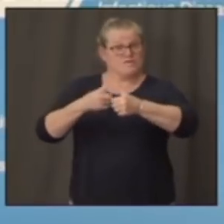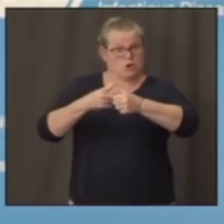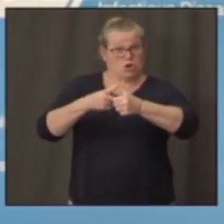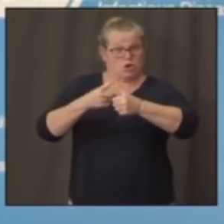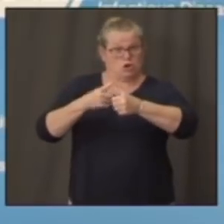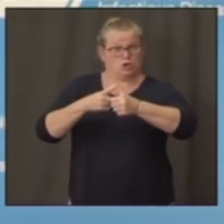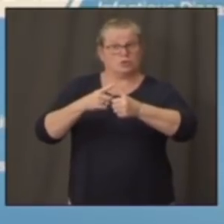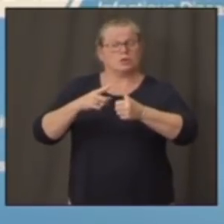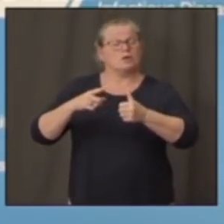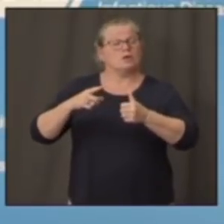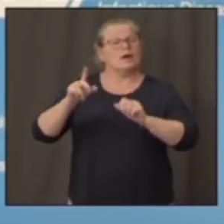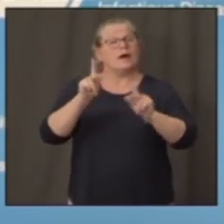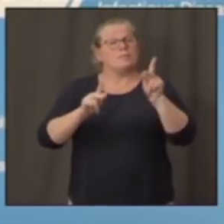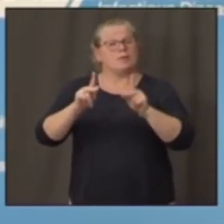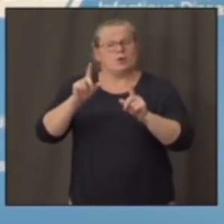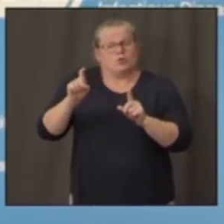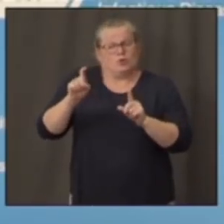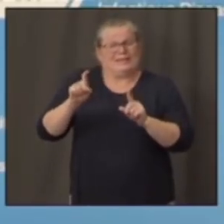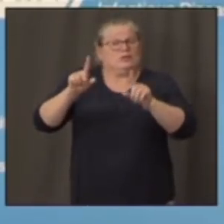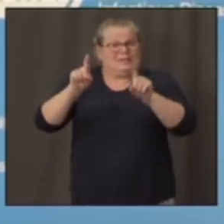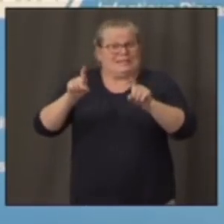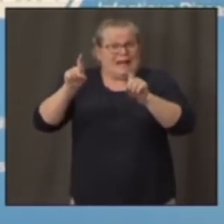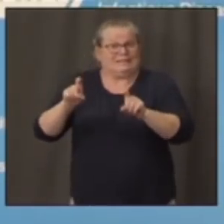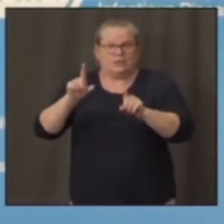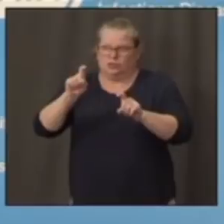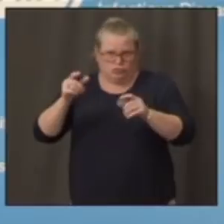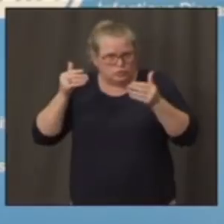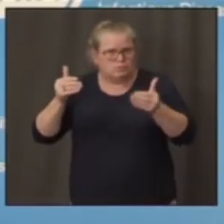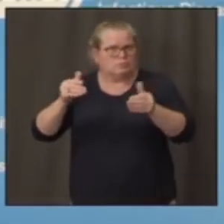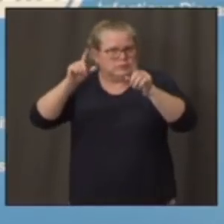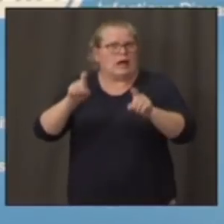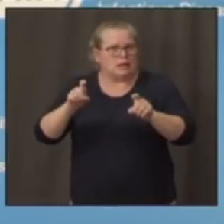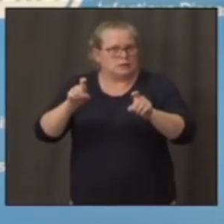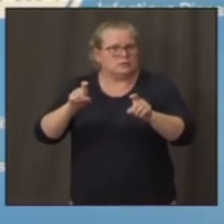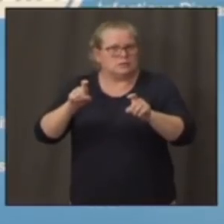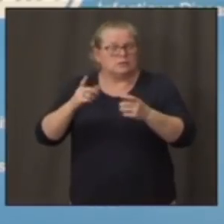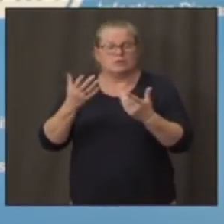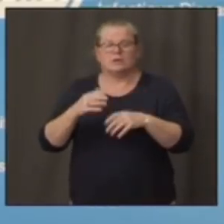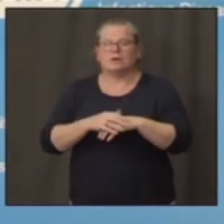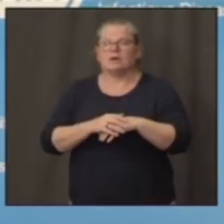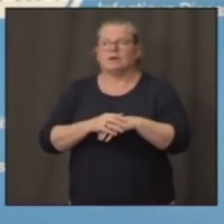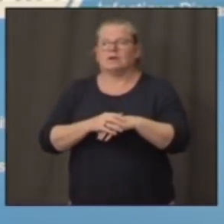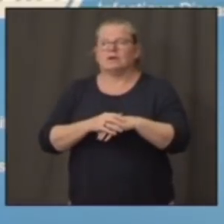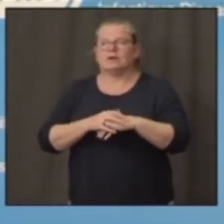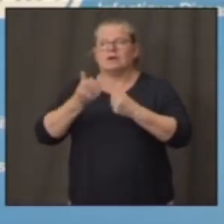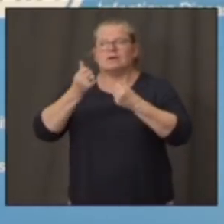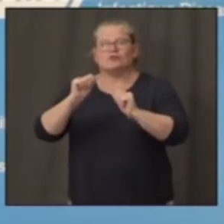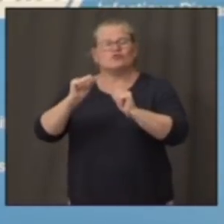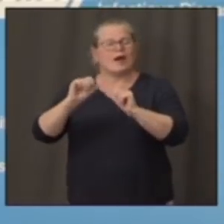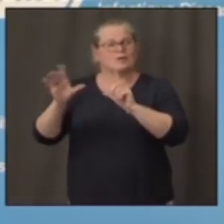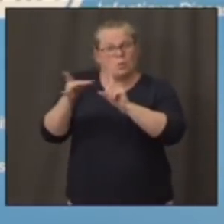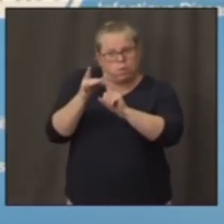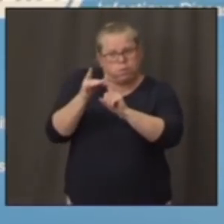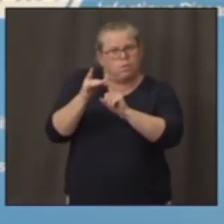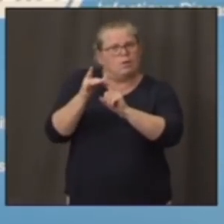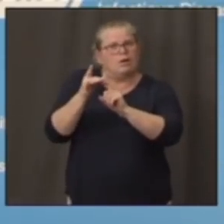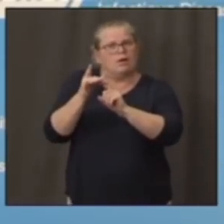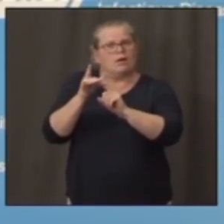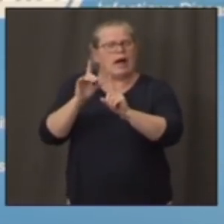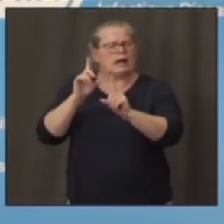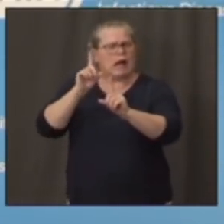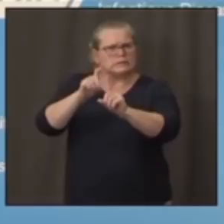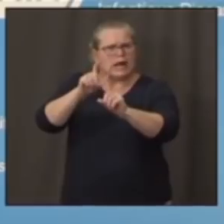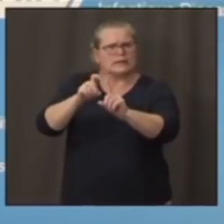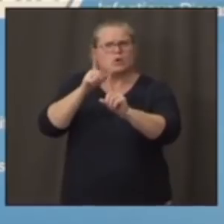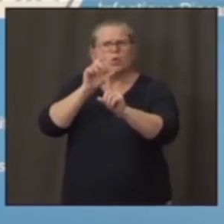people who need to be testing. When you're trying to do contact tracing and you know that there are several people, 30,